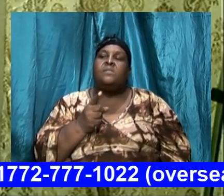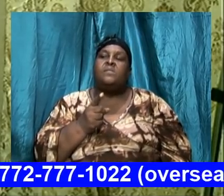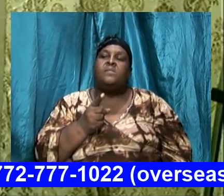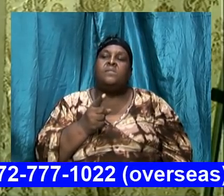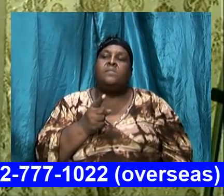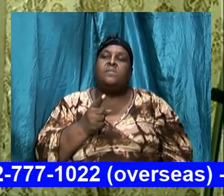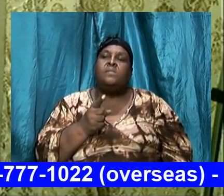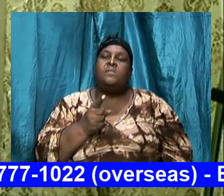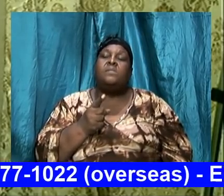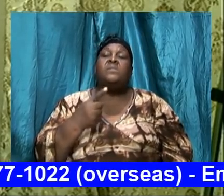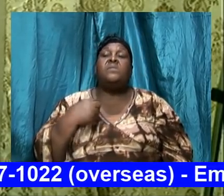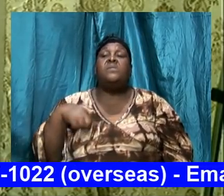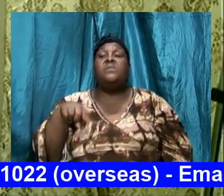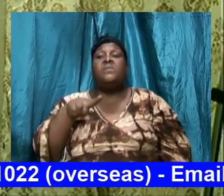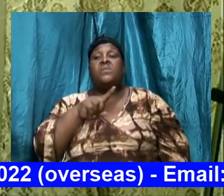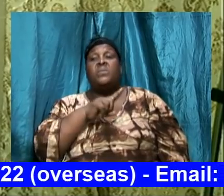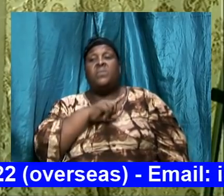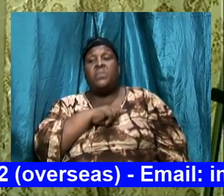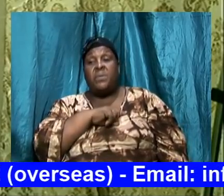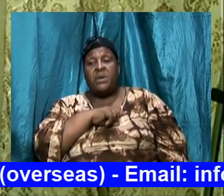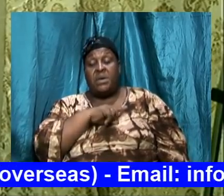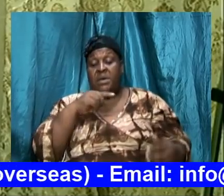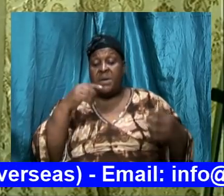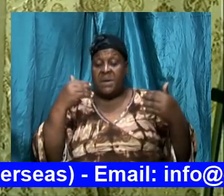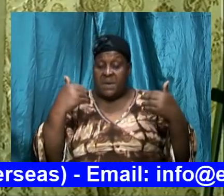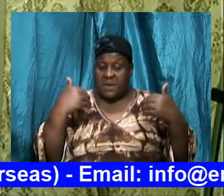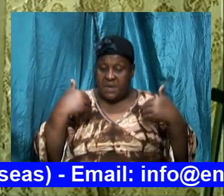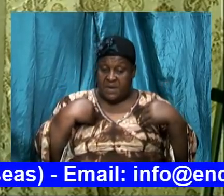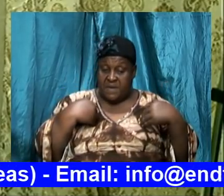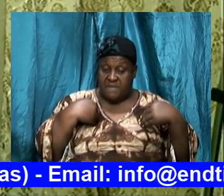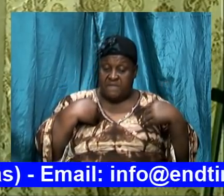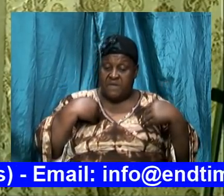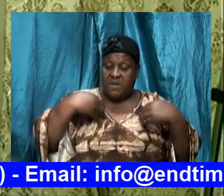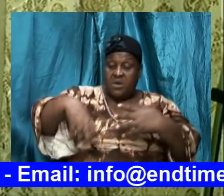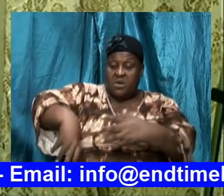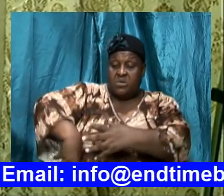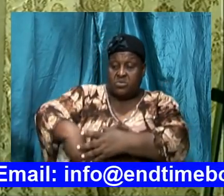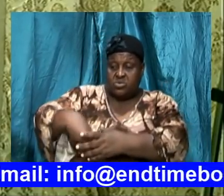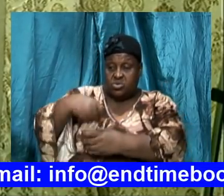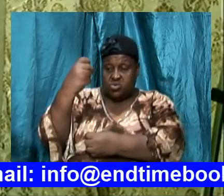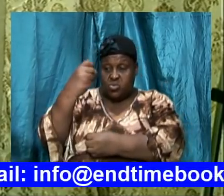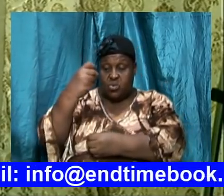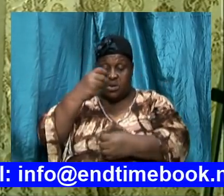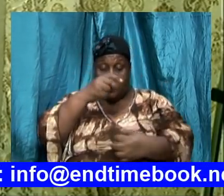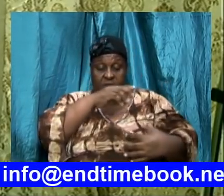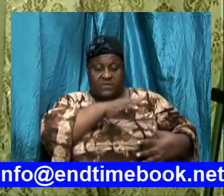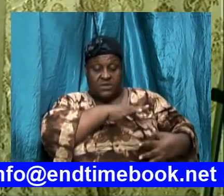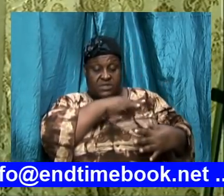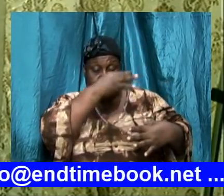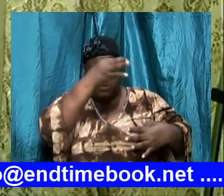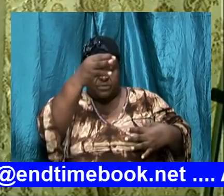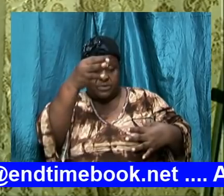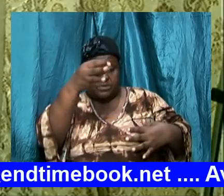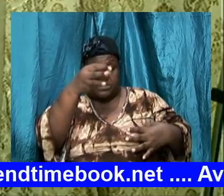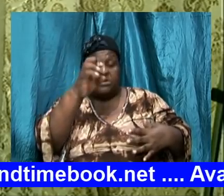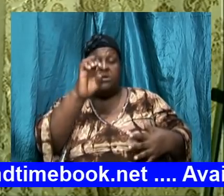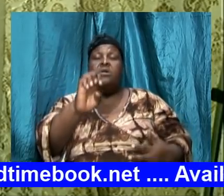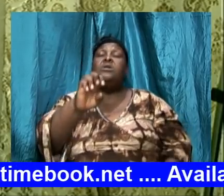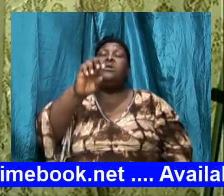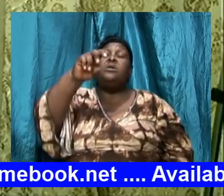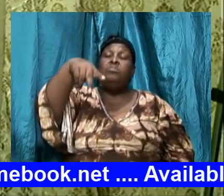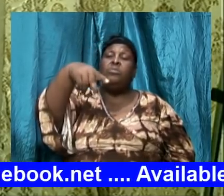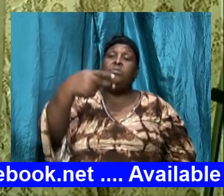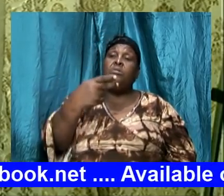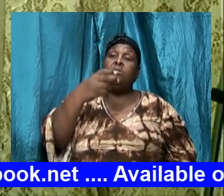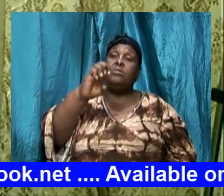we have the sword of the spirit I believe it's in Ephesians chapter